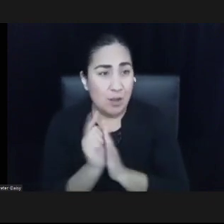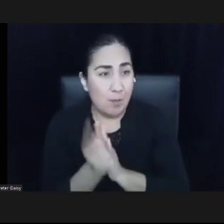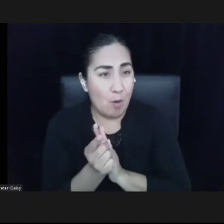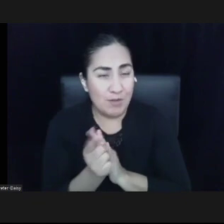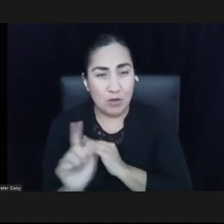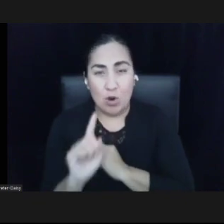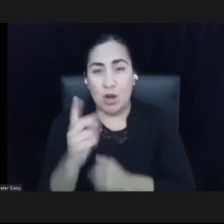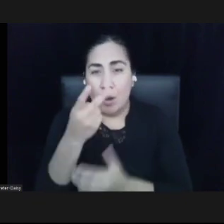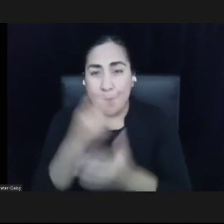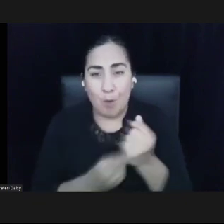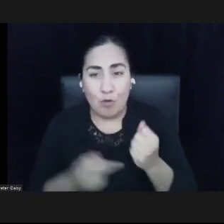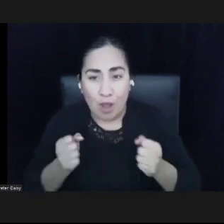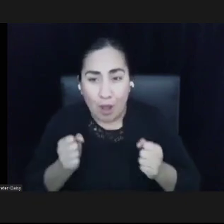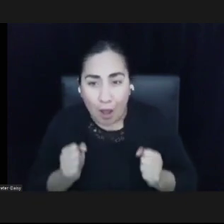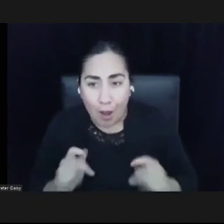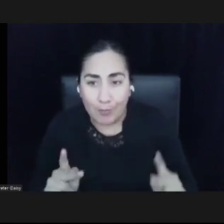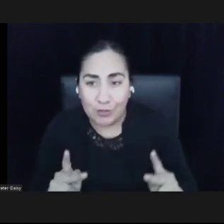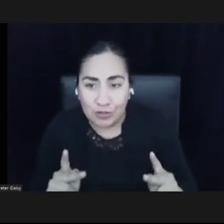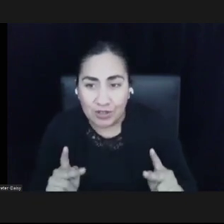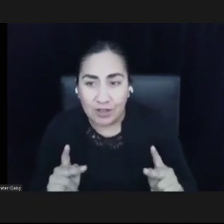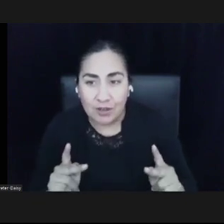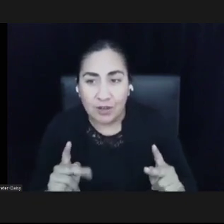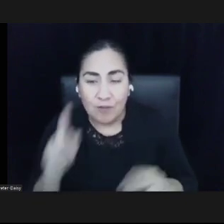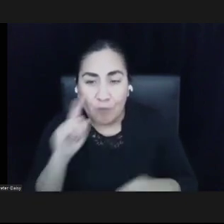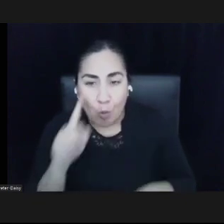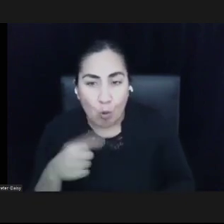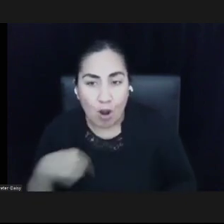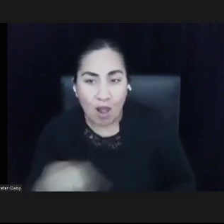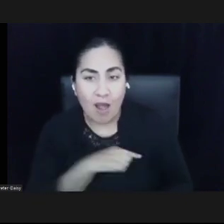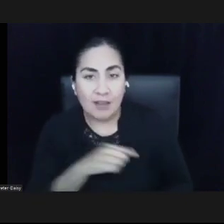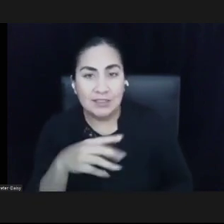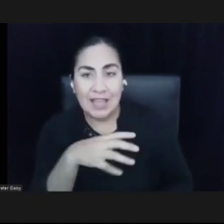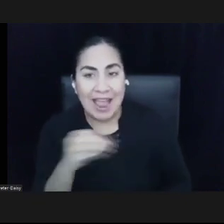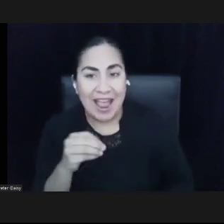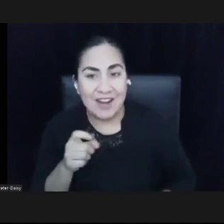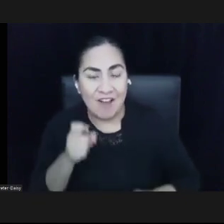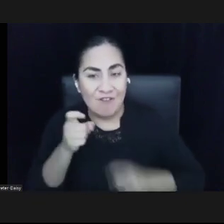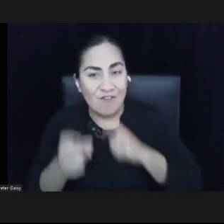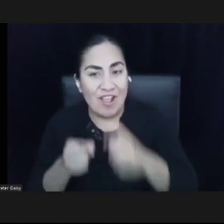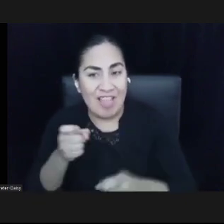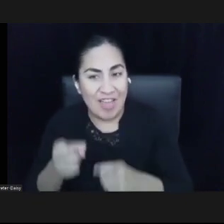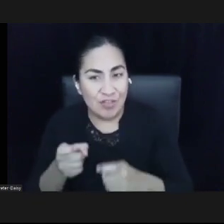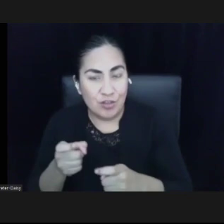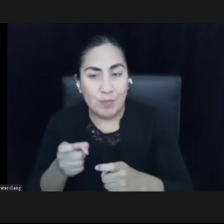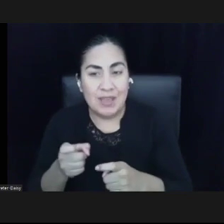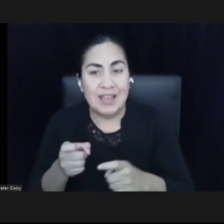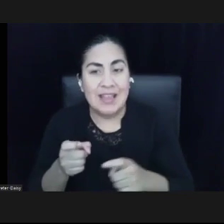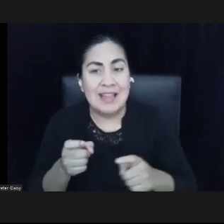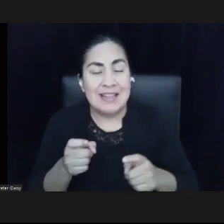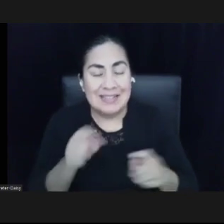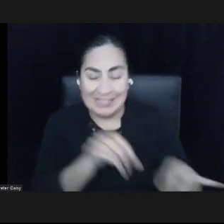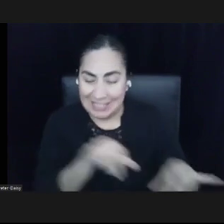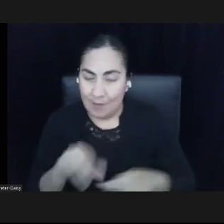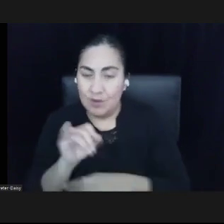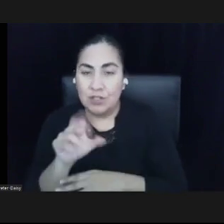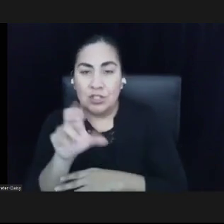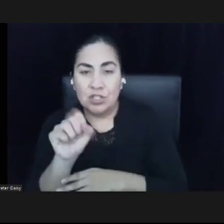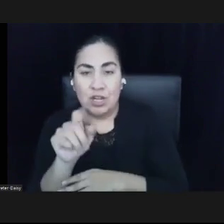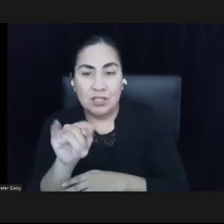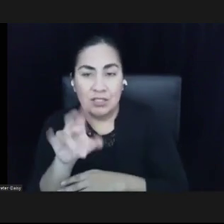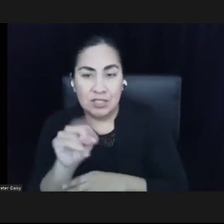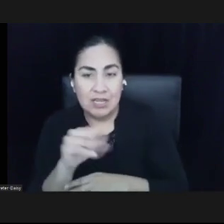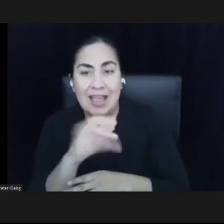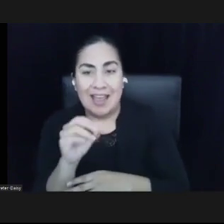the opportunity for us in philanthropy, as both Justin and Randy have highlighted,